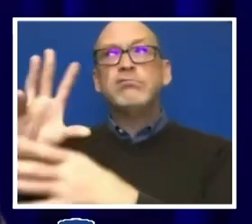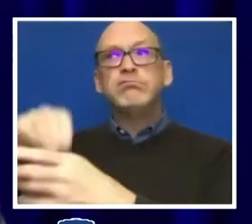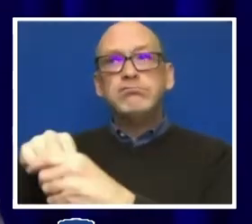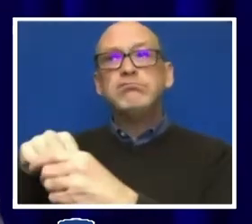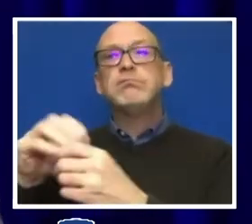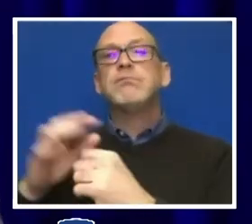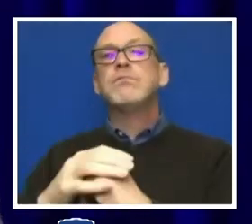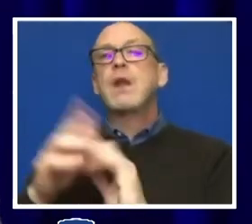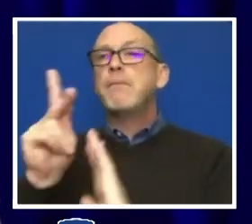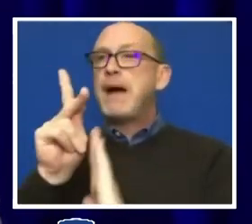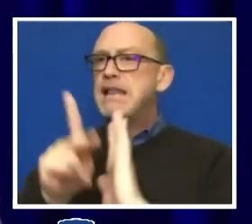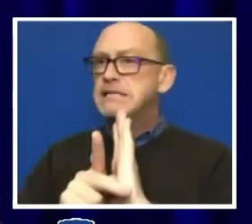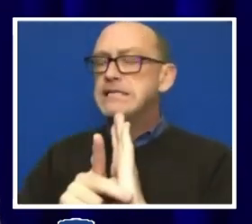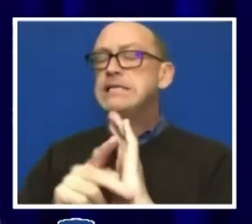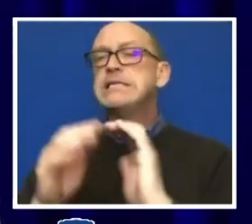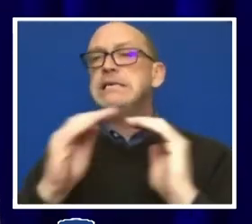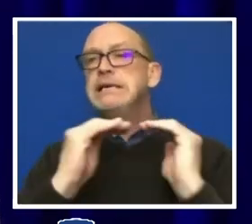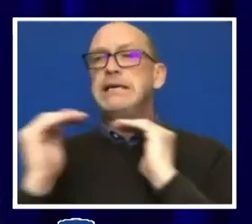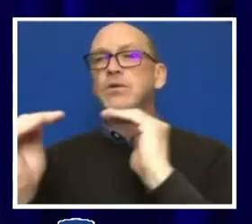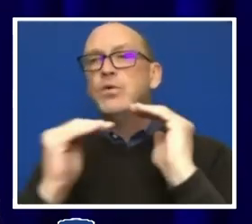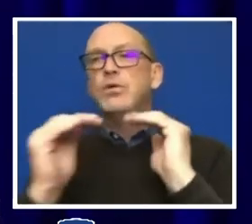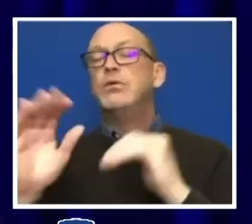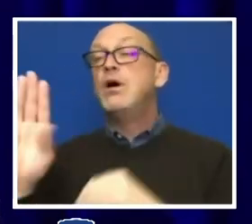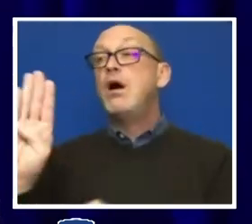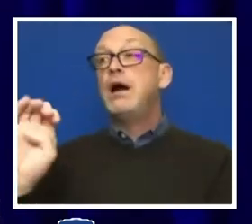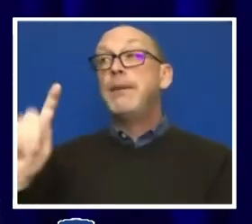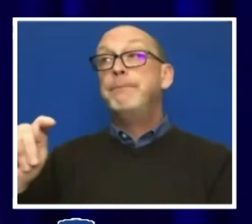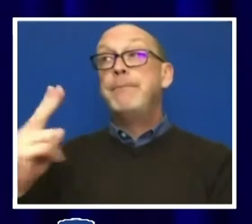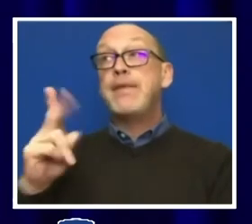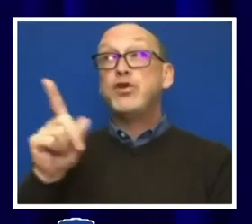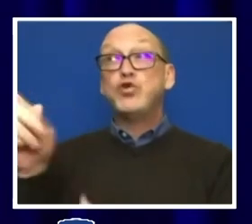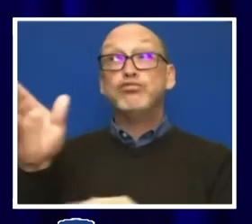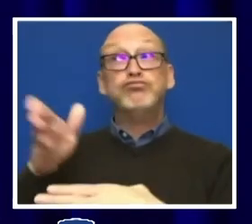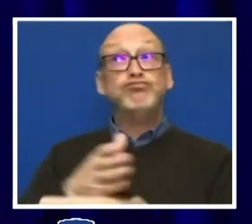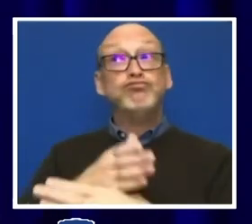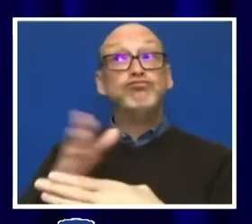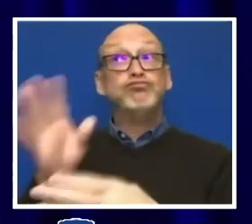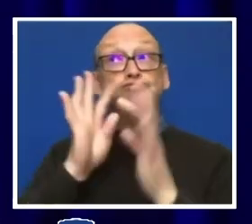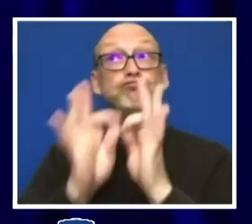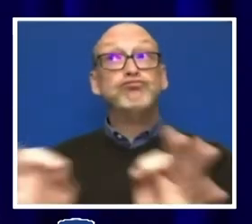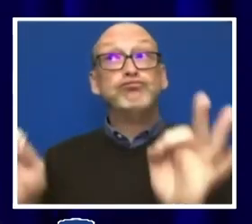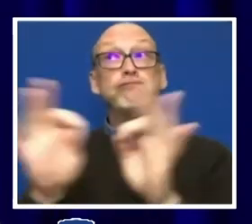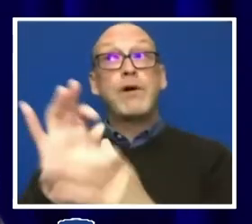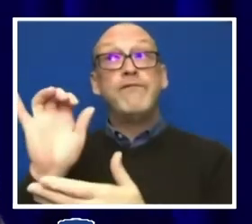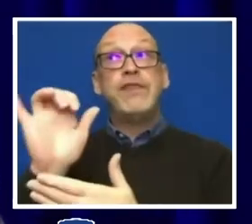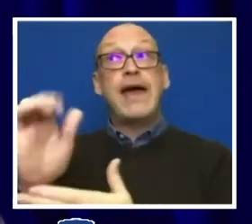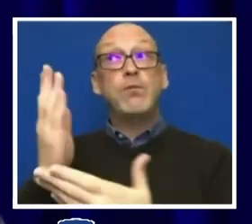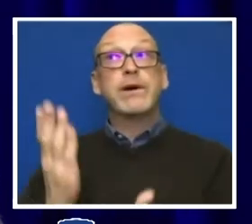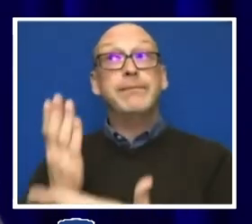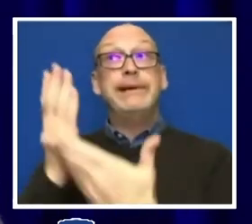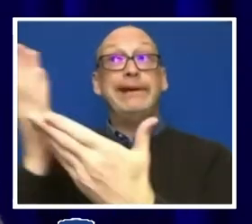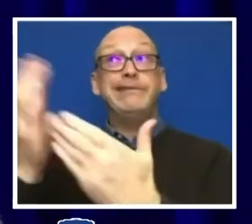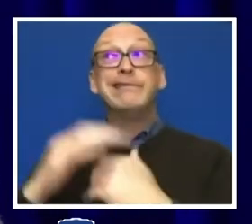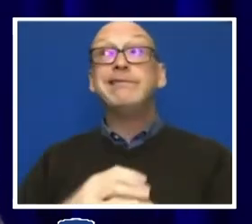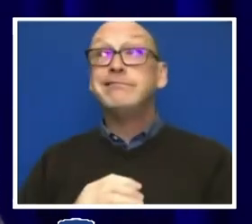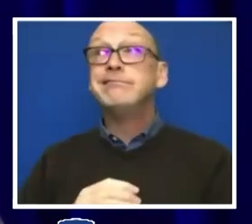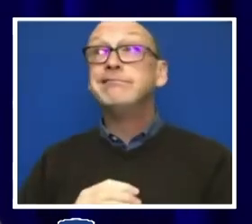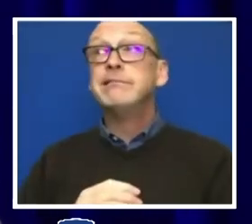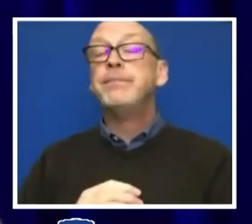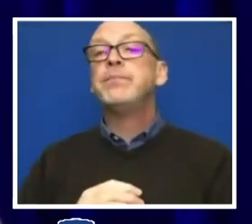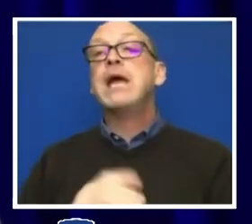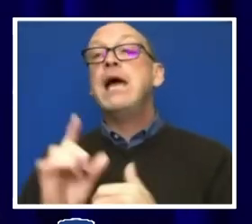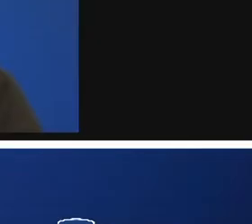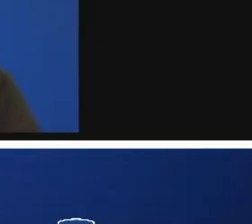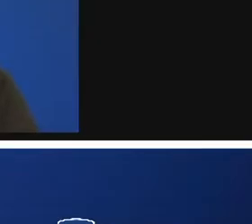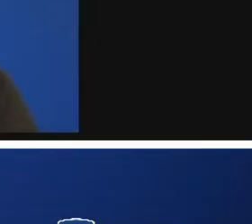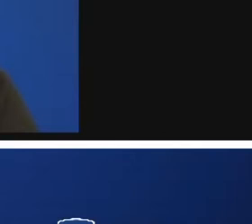So, Beth, perhaps you could share the importance of that recommendation and some of